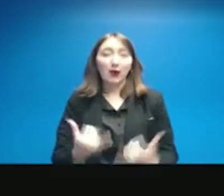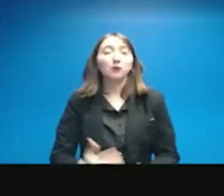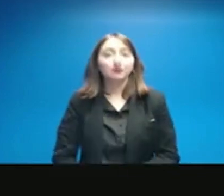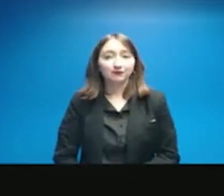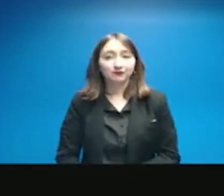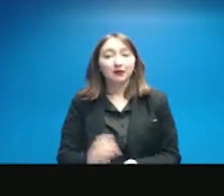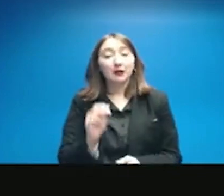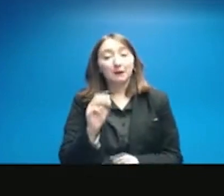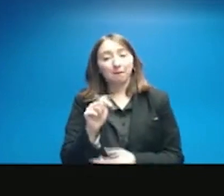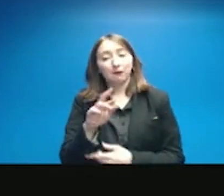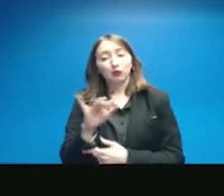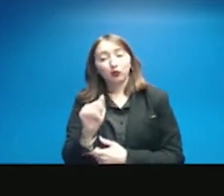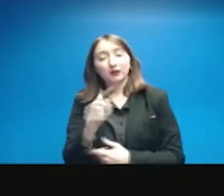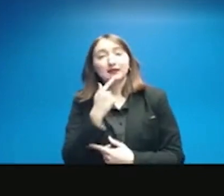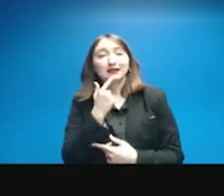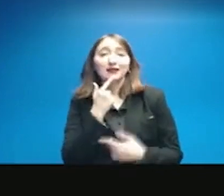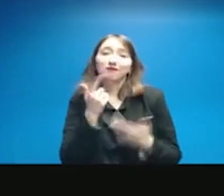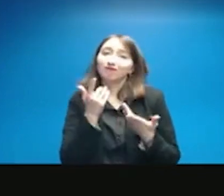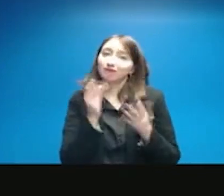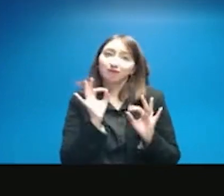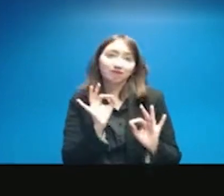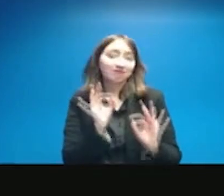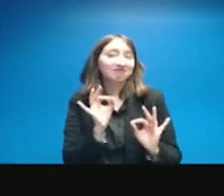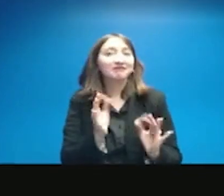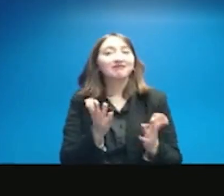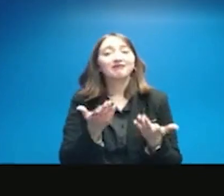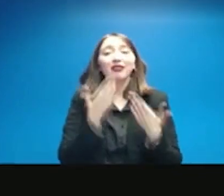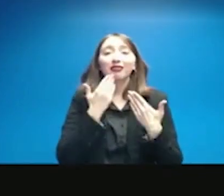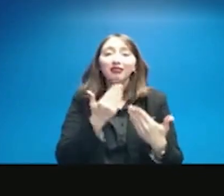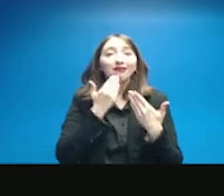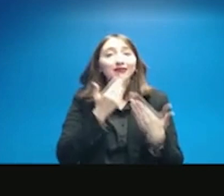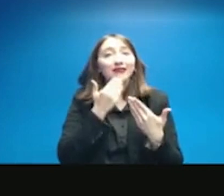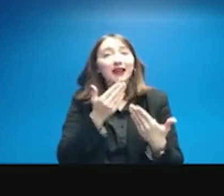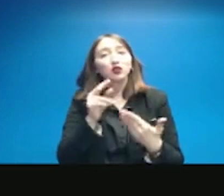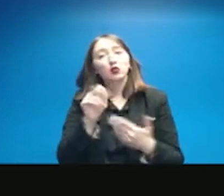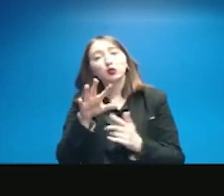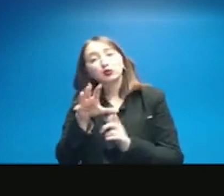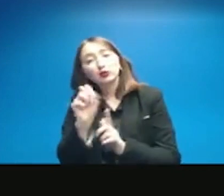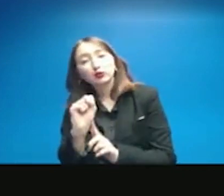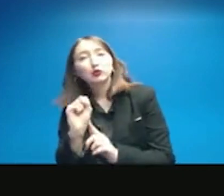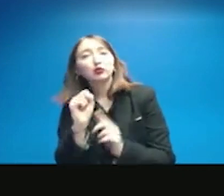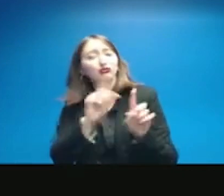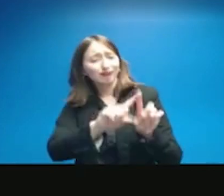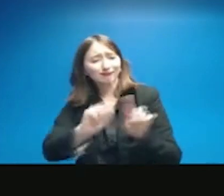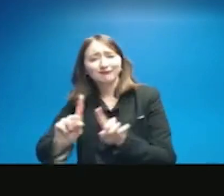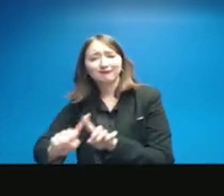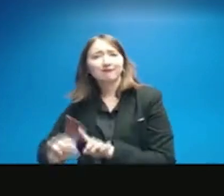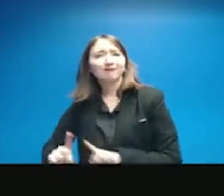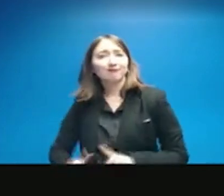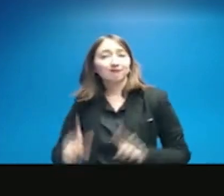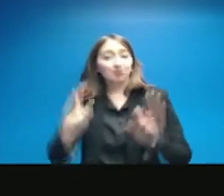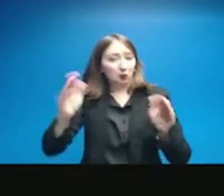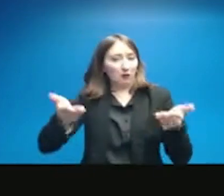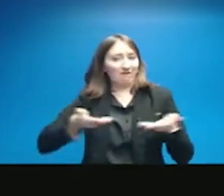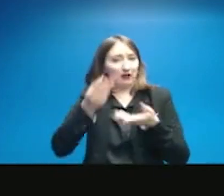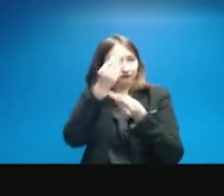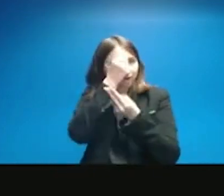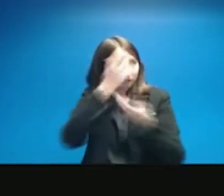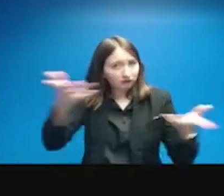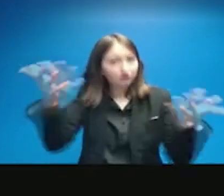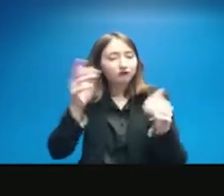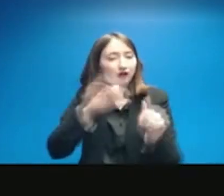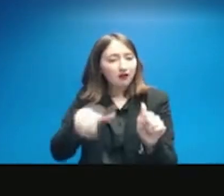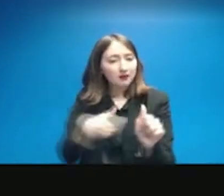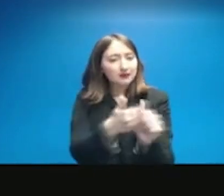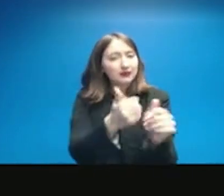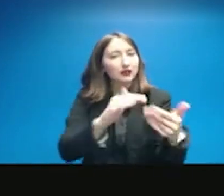Okay, very good. Well, thank you to the media for allowing us to provide this message and update to our community. And thank you to all